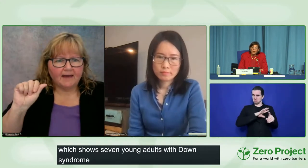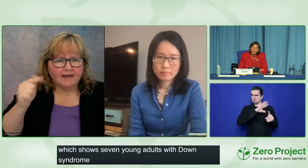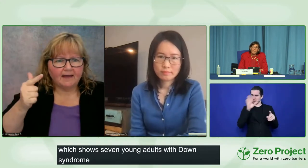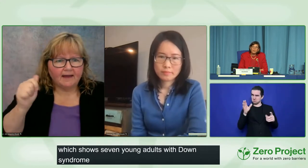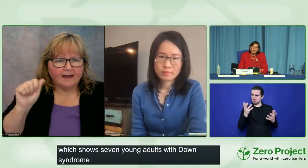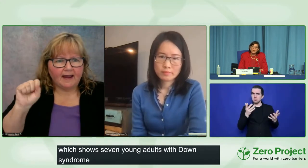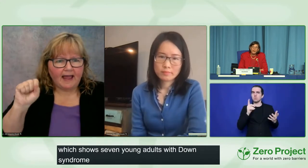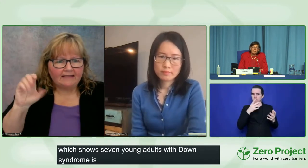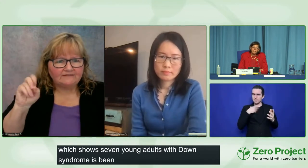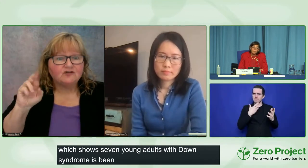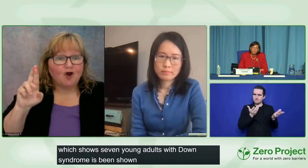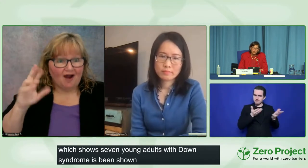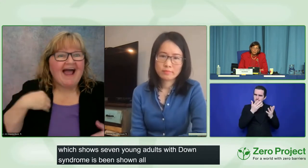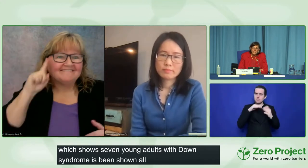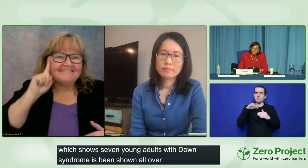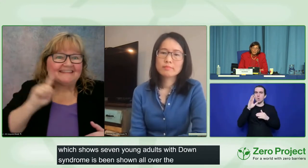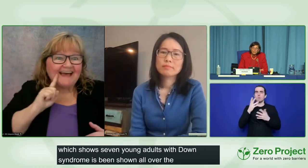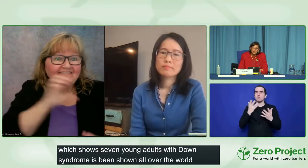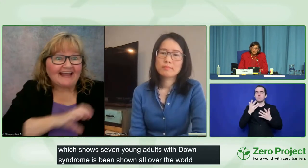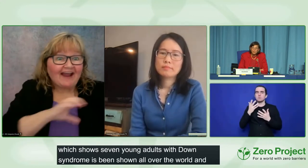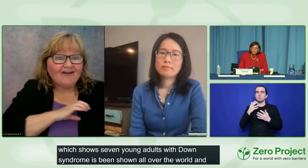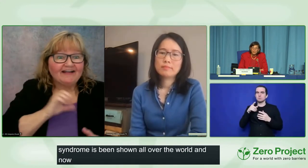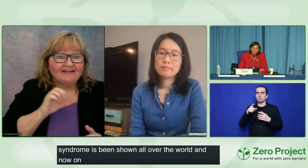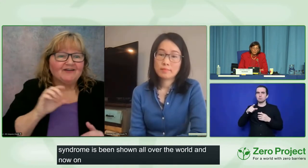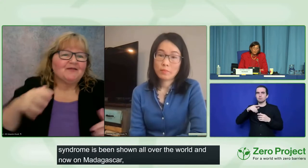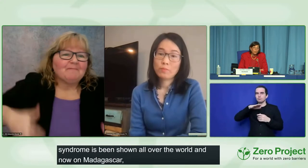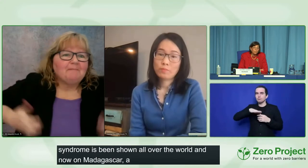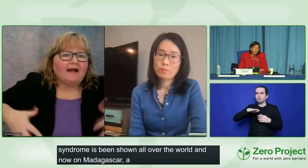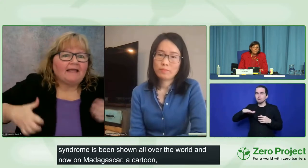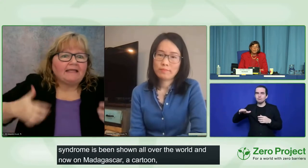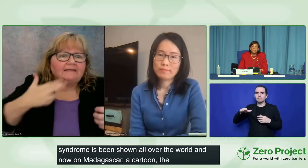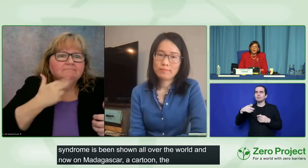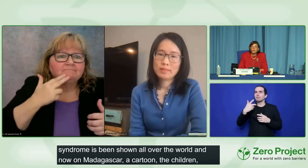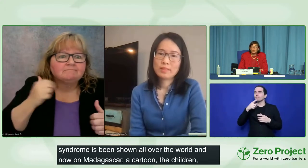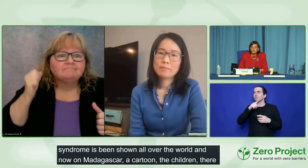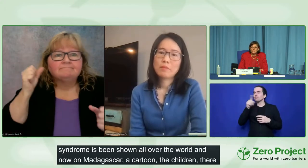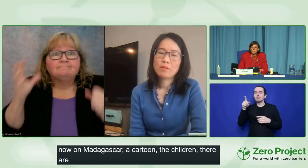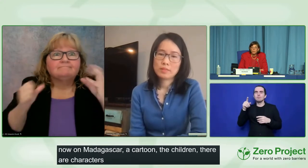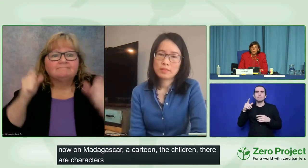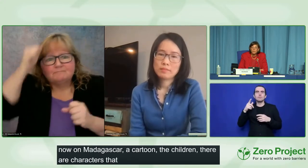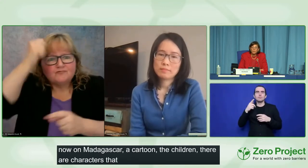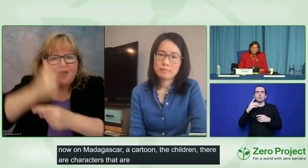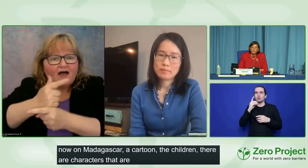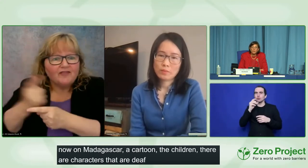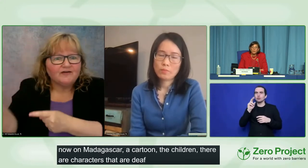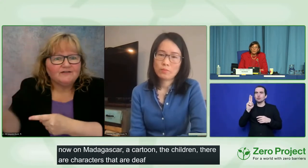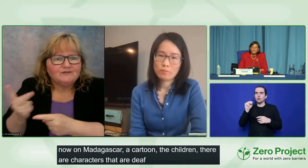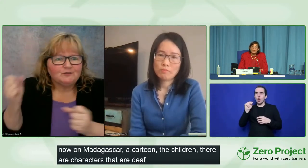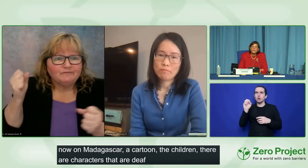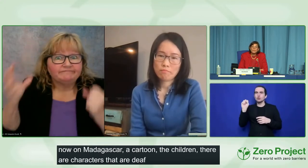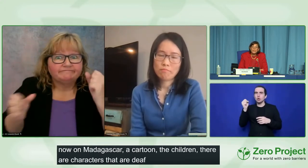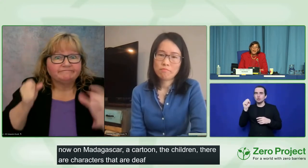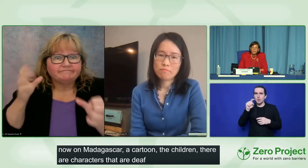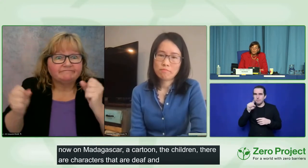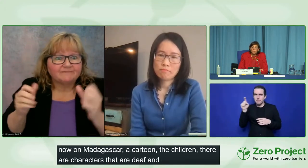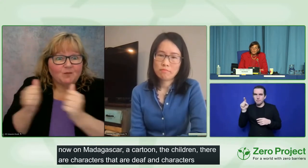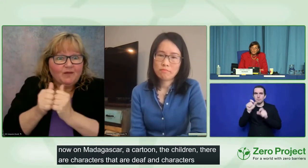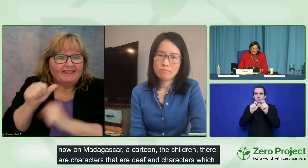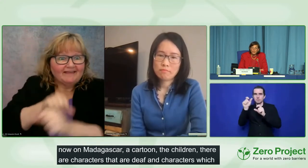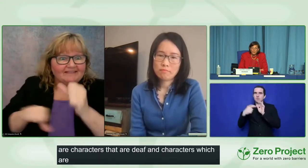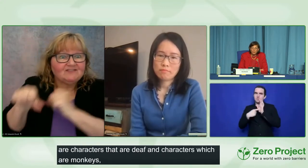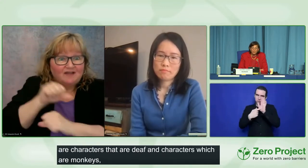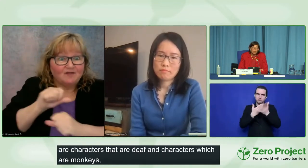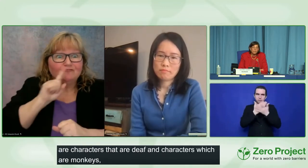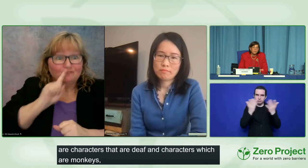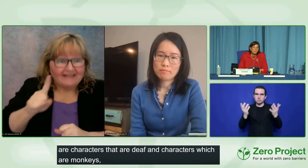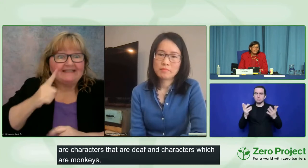deaf. And the characters, which are monkeys, the two monkeys who are brothers, actually are speaking to each other in actual